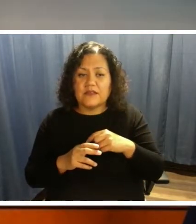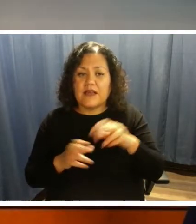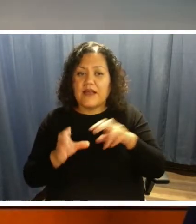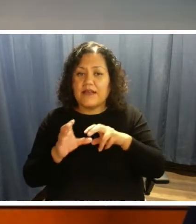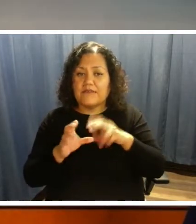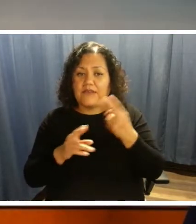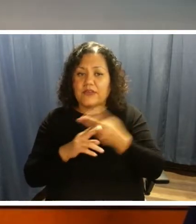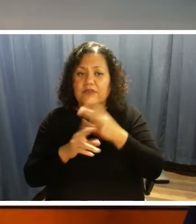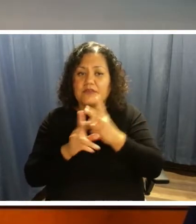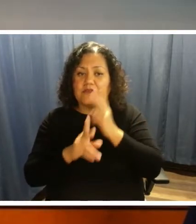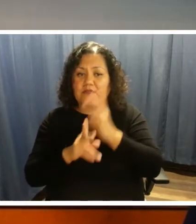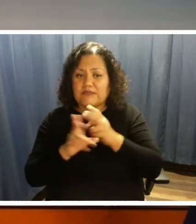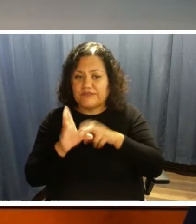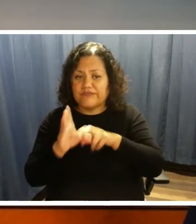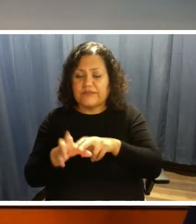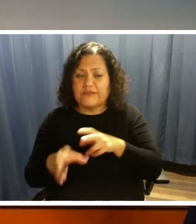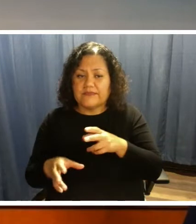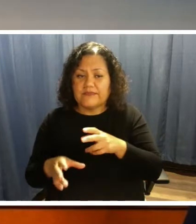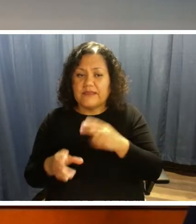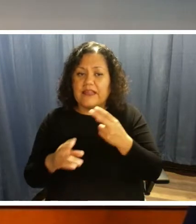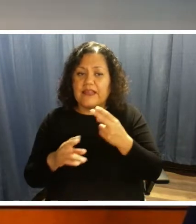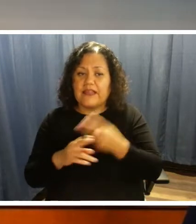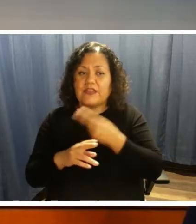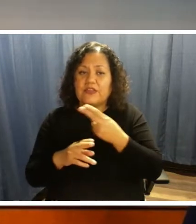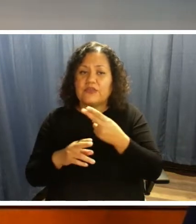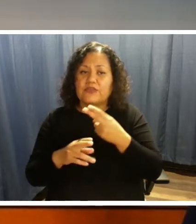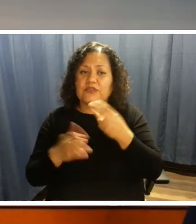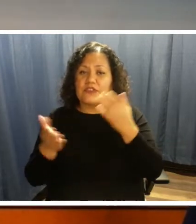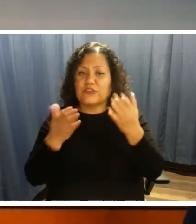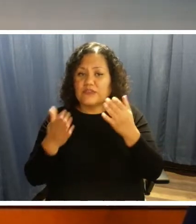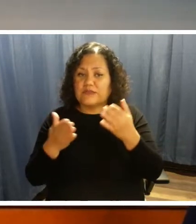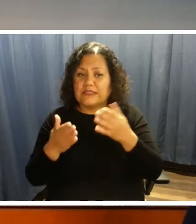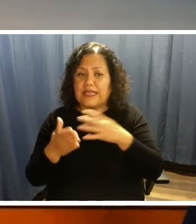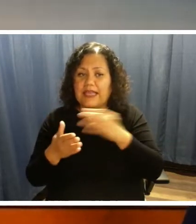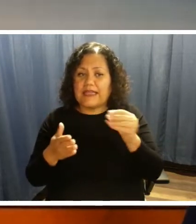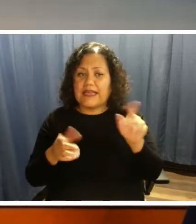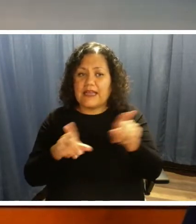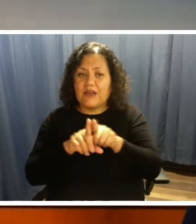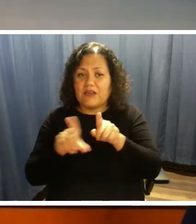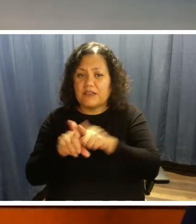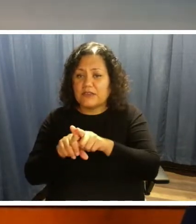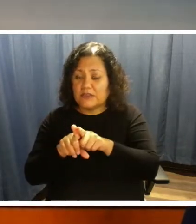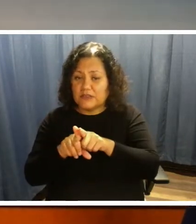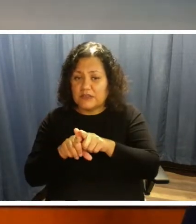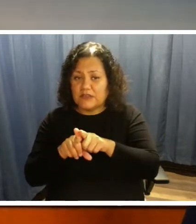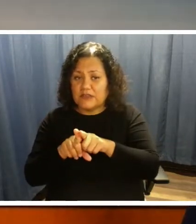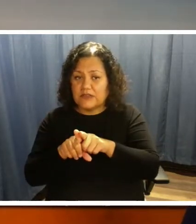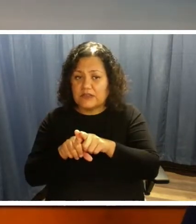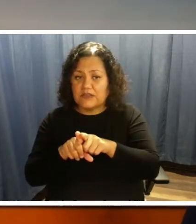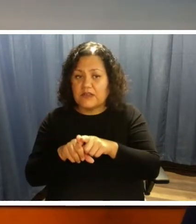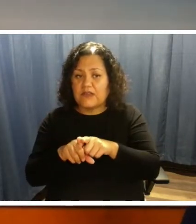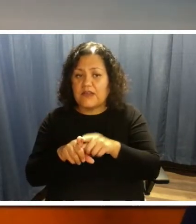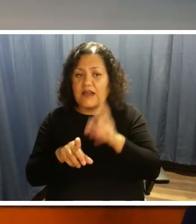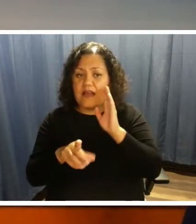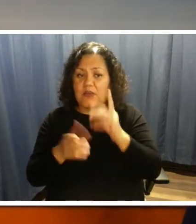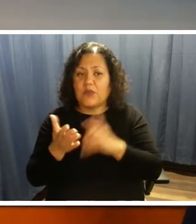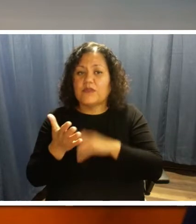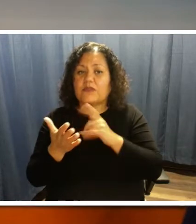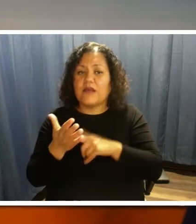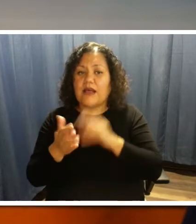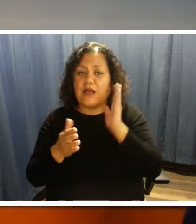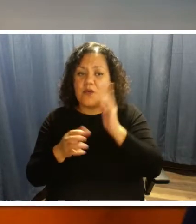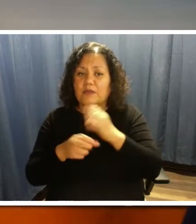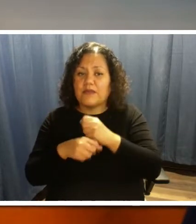use the service. And I also occasionally I will make my reservations